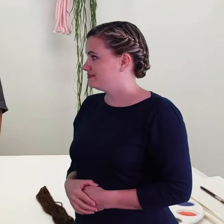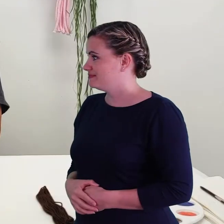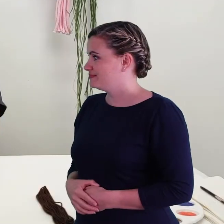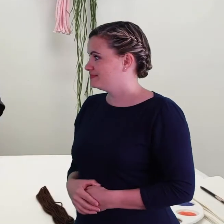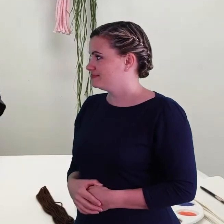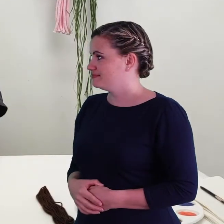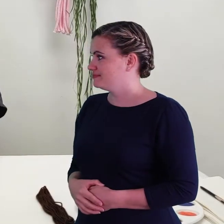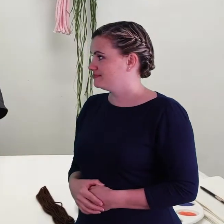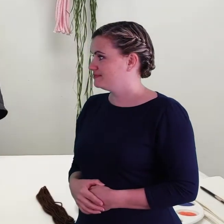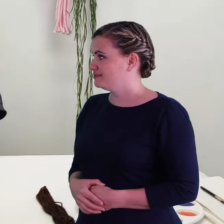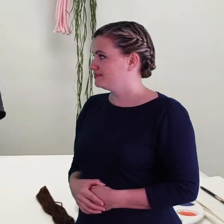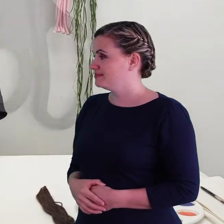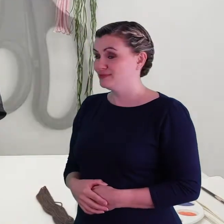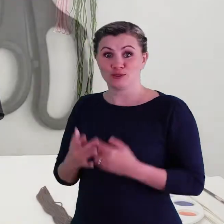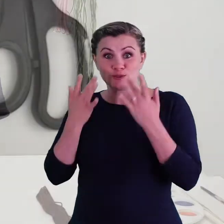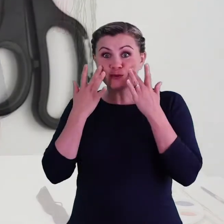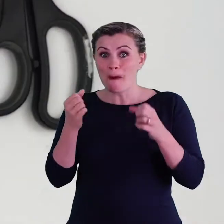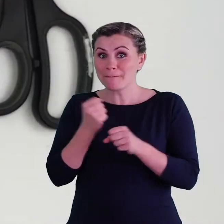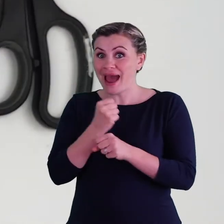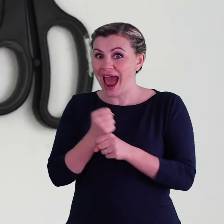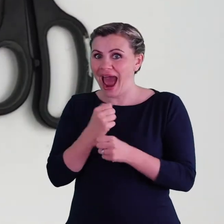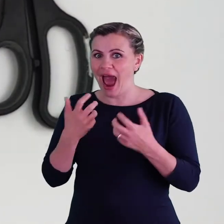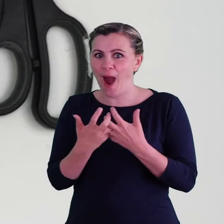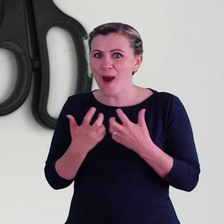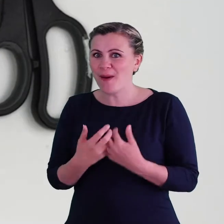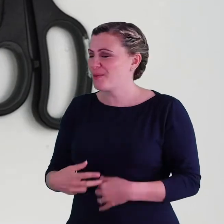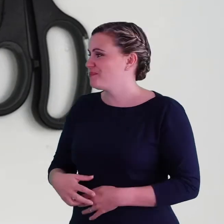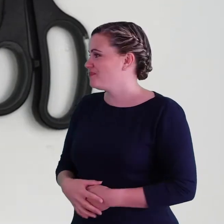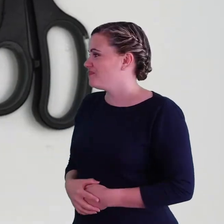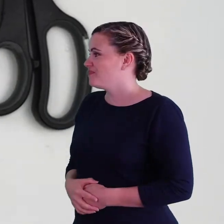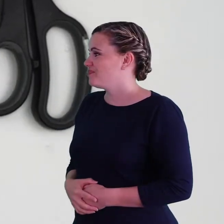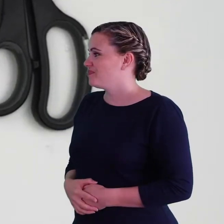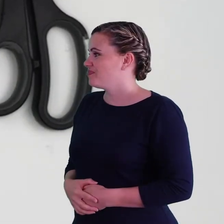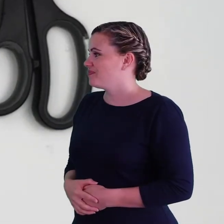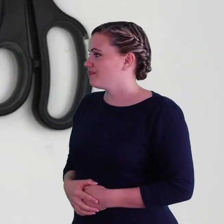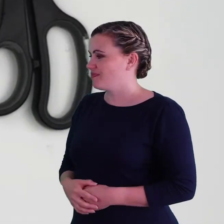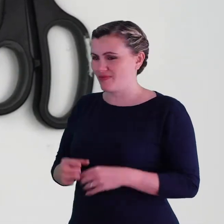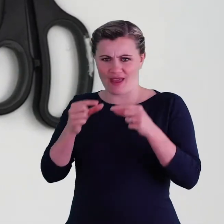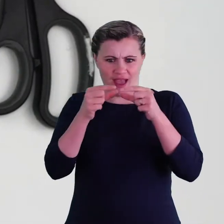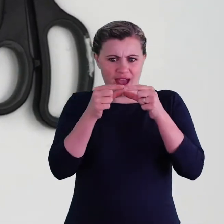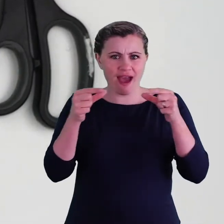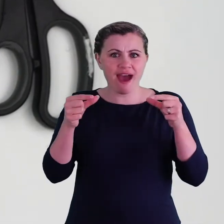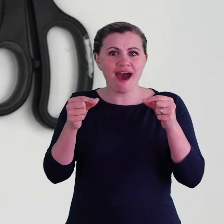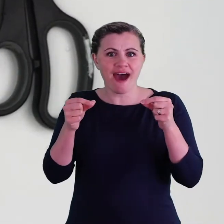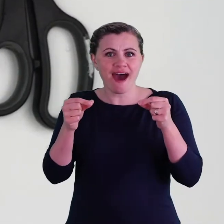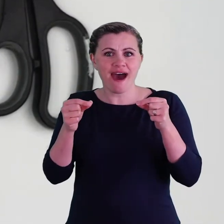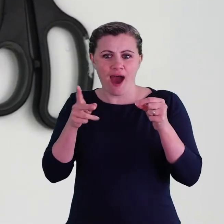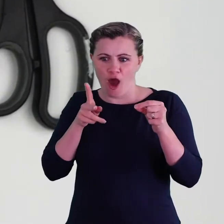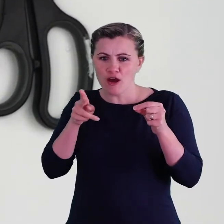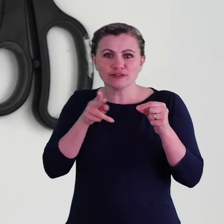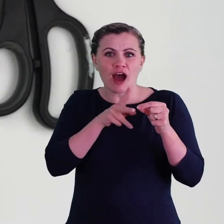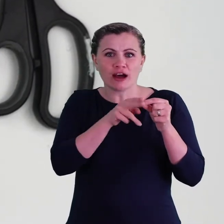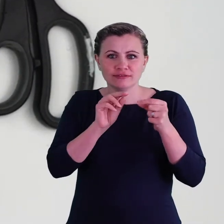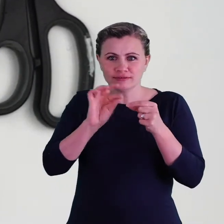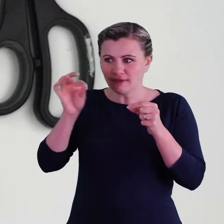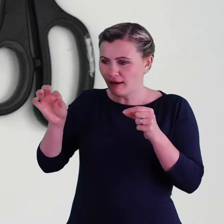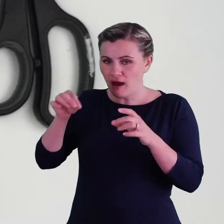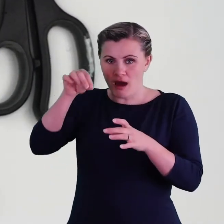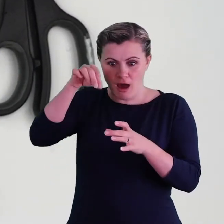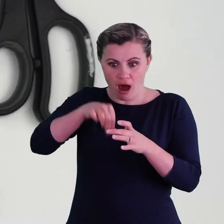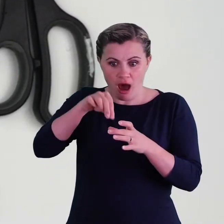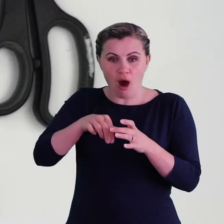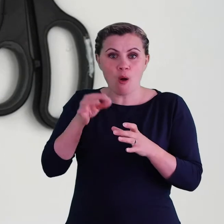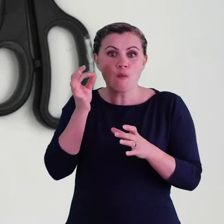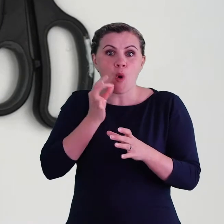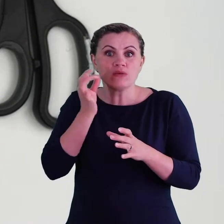So let's get making. So for step one you're going to get your first strip of mudrock and you're going to dip it in the water.